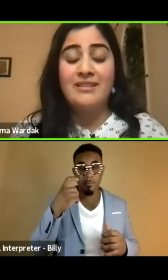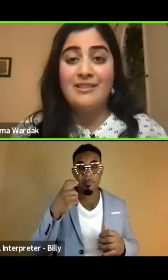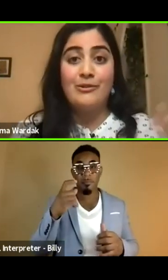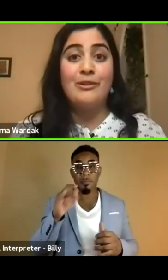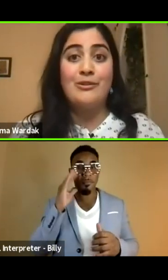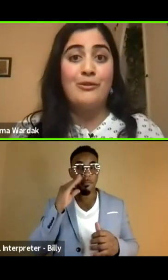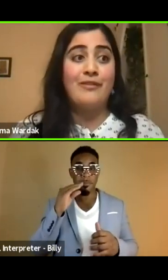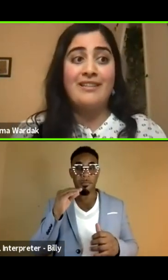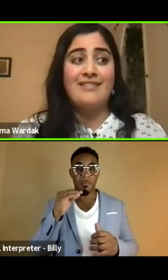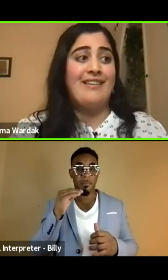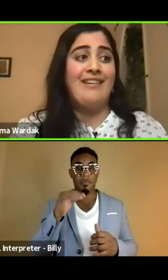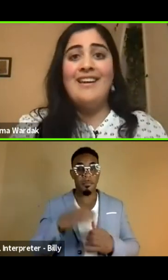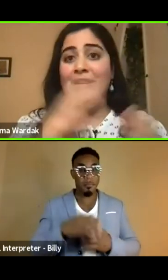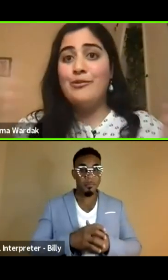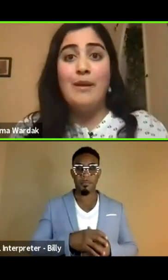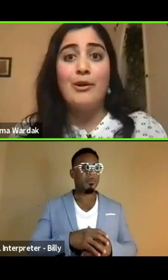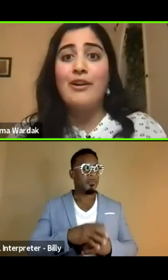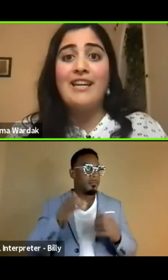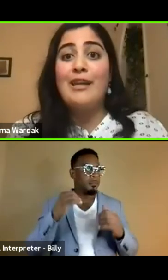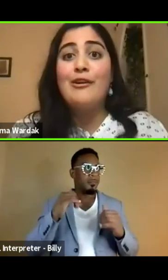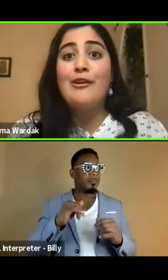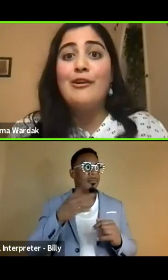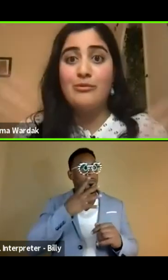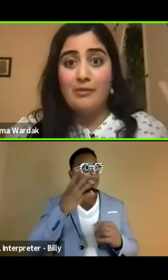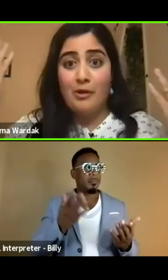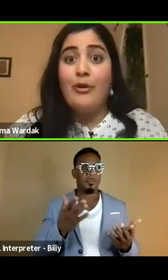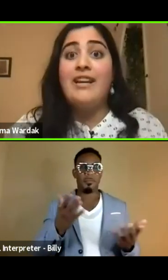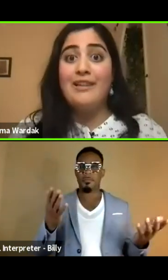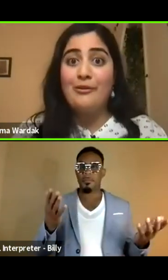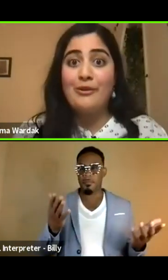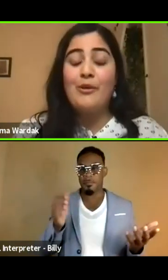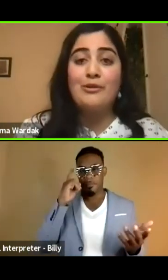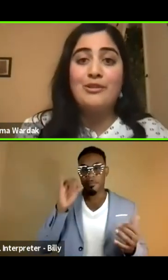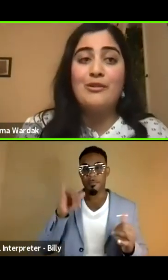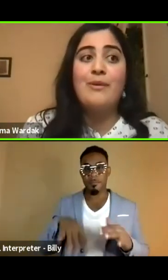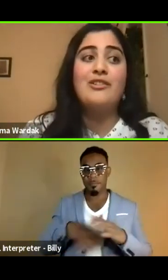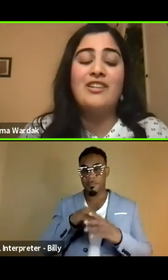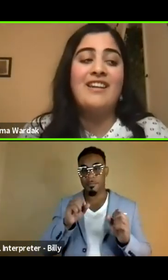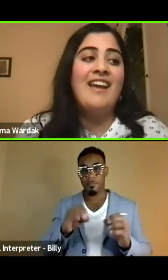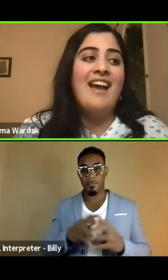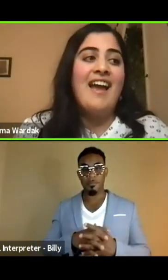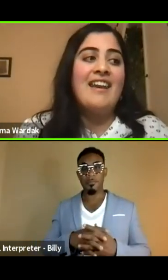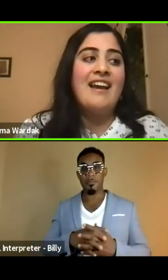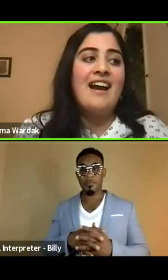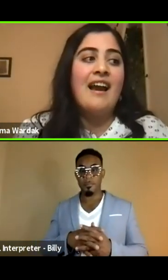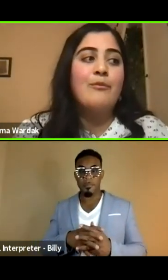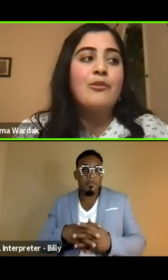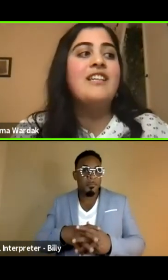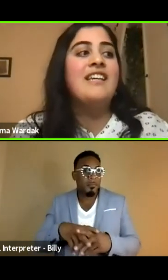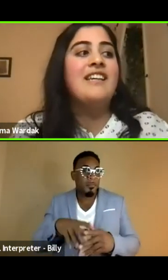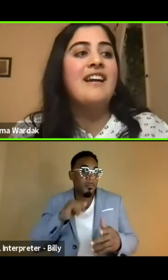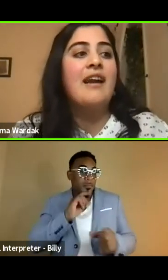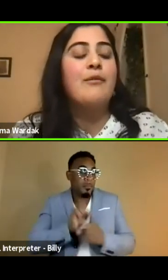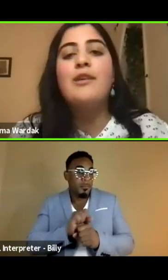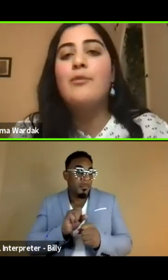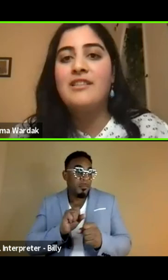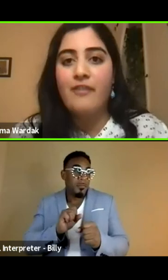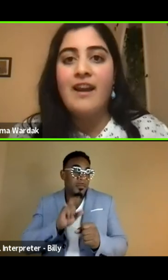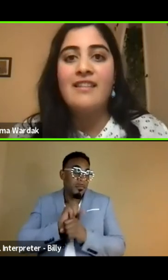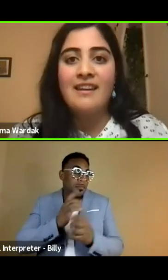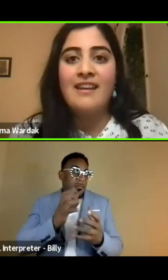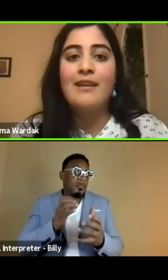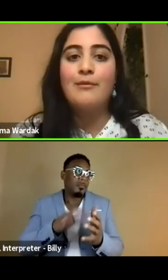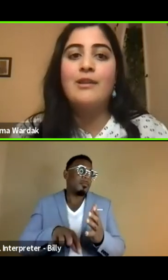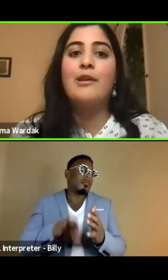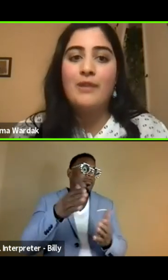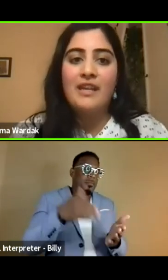experienced during the Soviets and immigrating here, you know, her brain could only hold so much. And, and I, I'm really, I really want